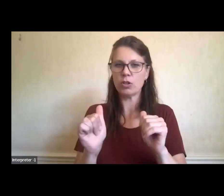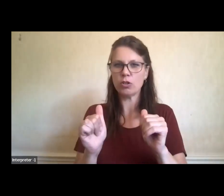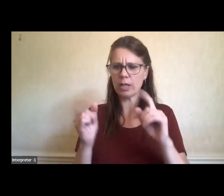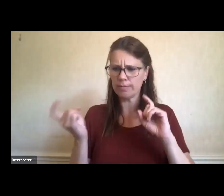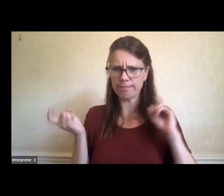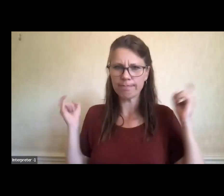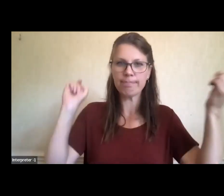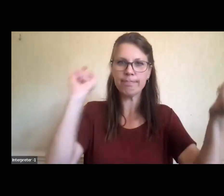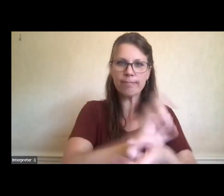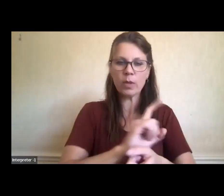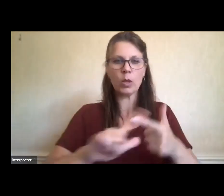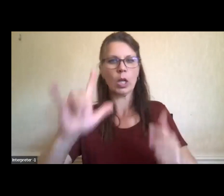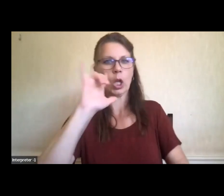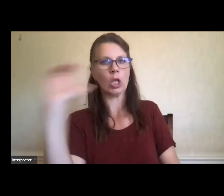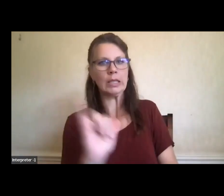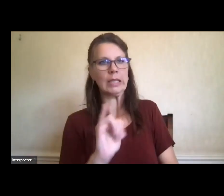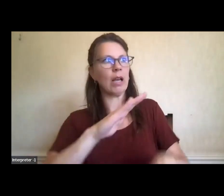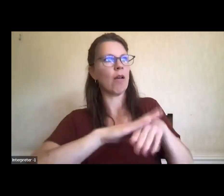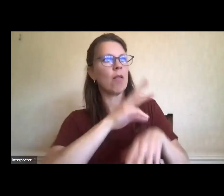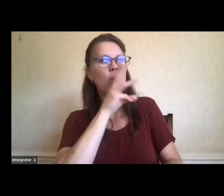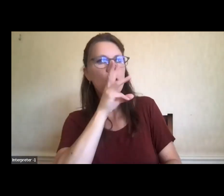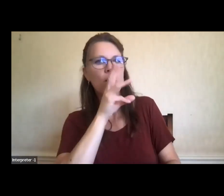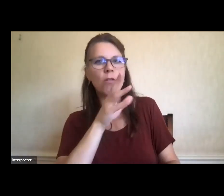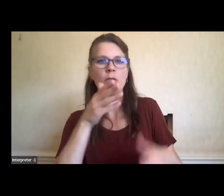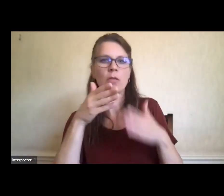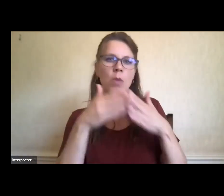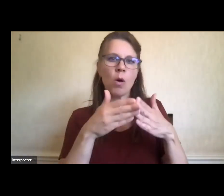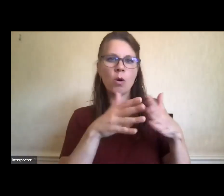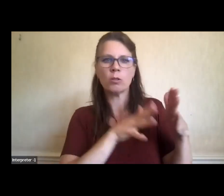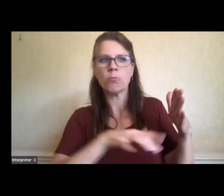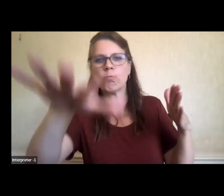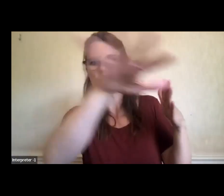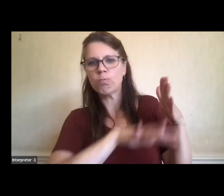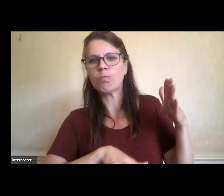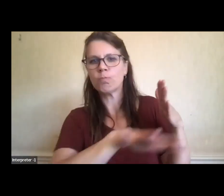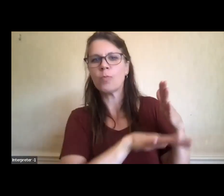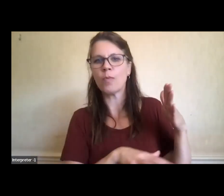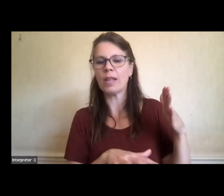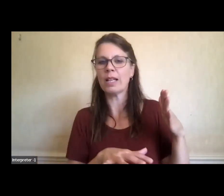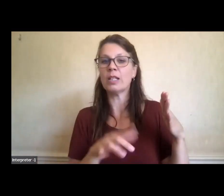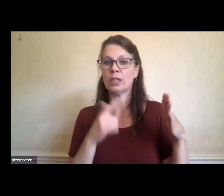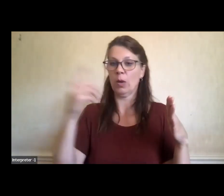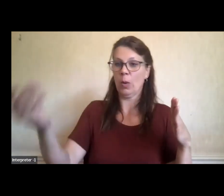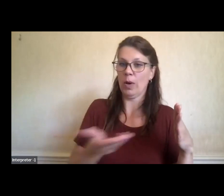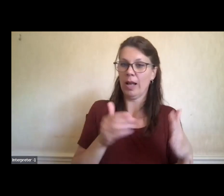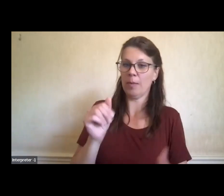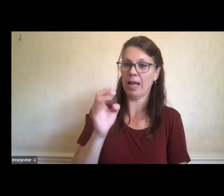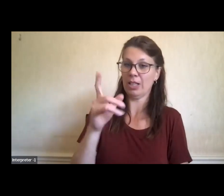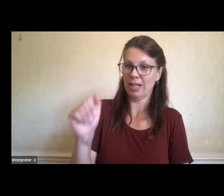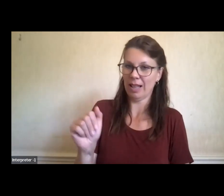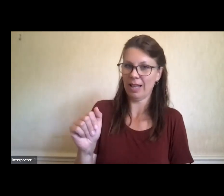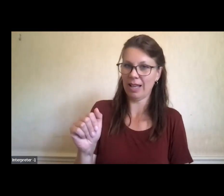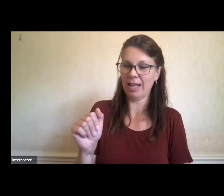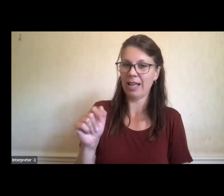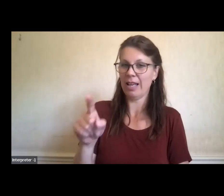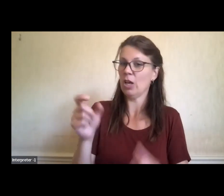the waterfront using a variety of techniques. So I will welcome Angela to just provide